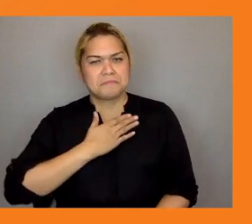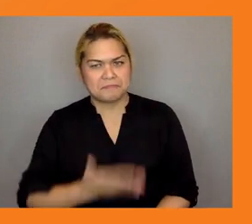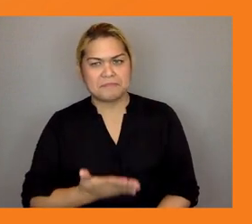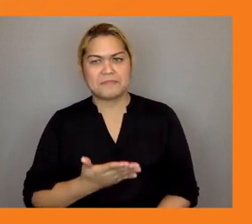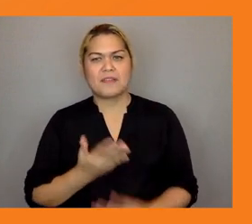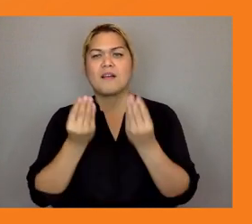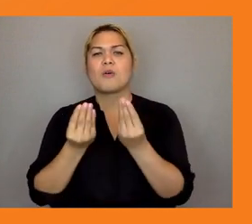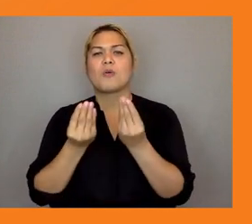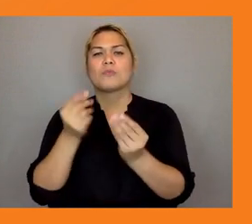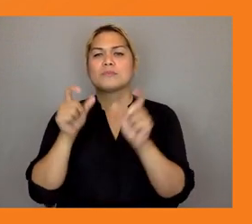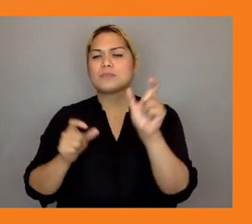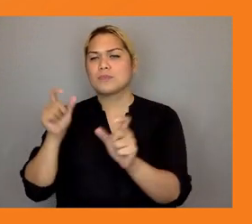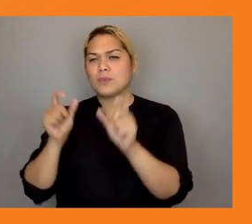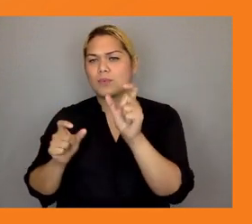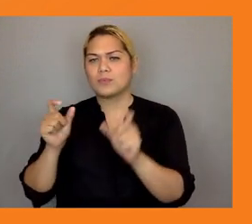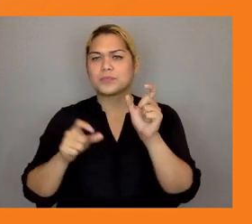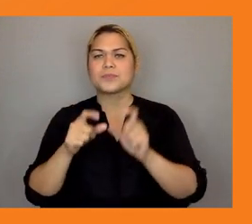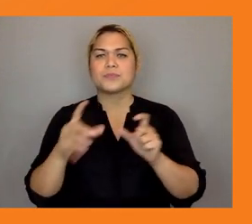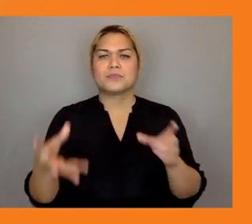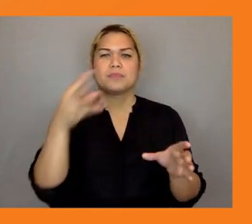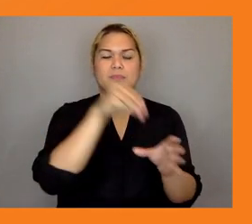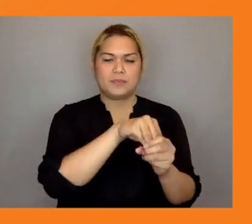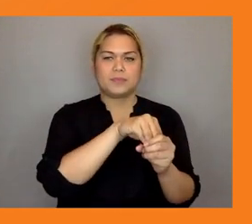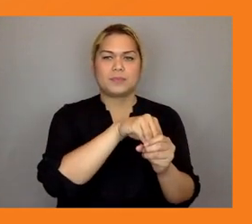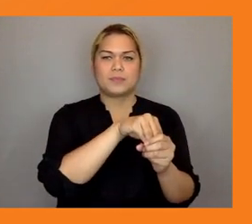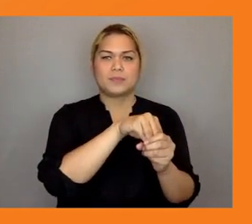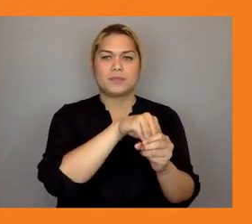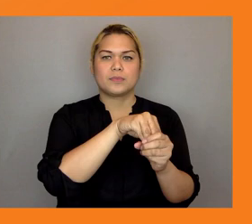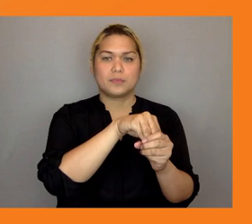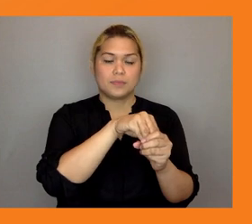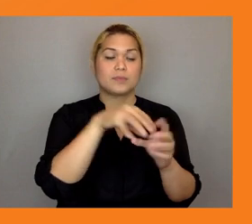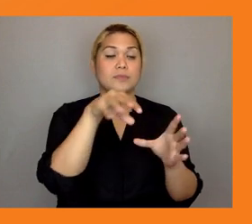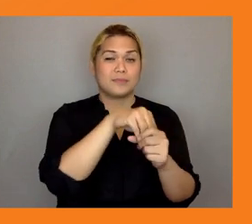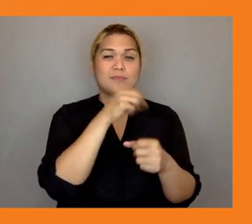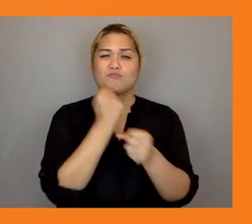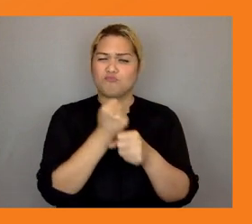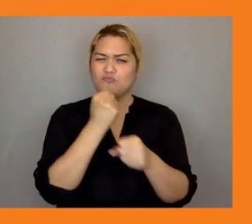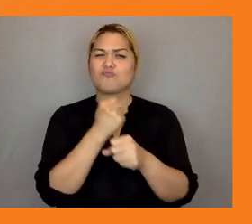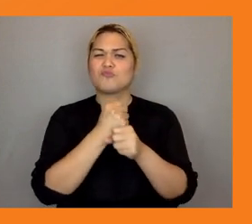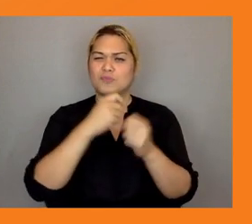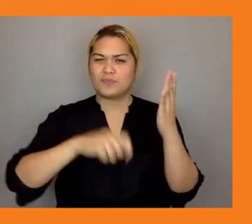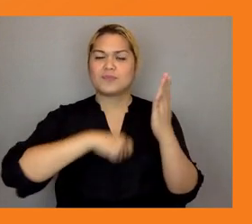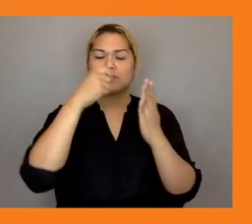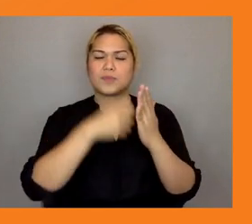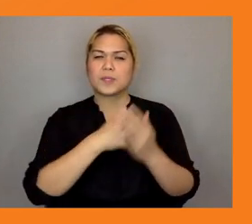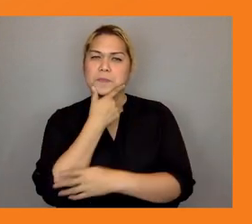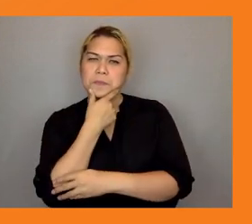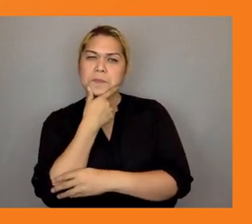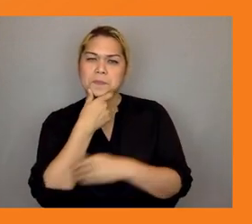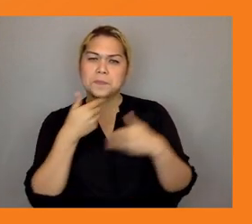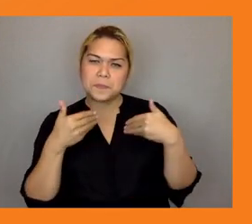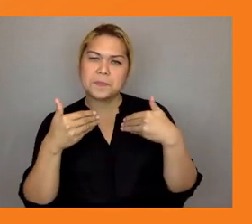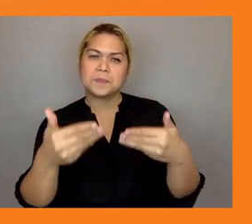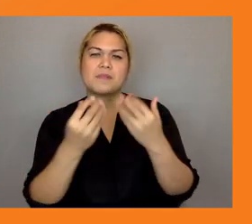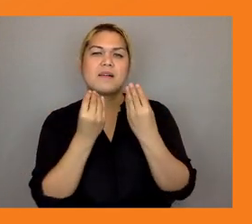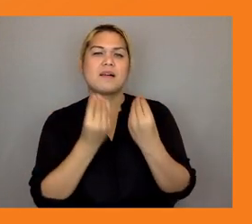financed projects and continue to identify and address the challenges to facilitating better